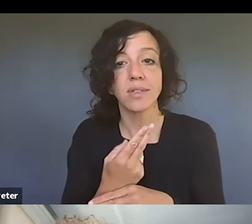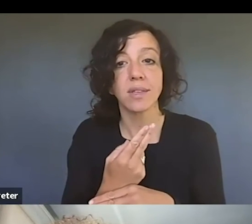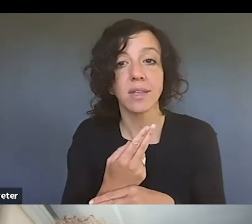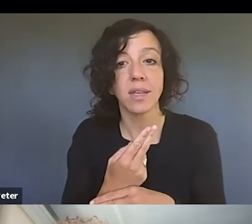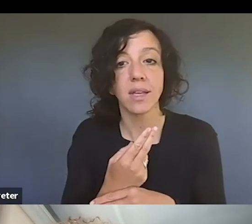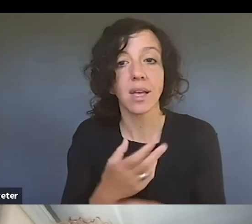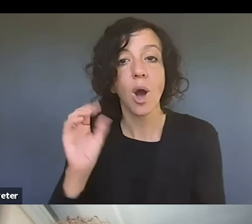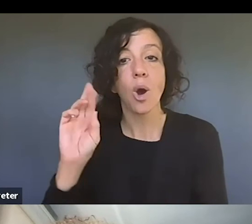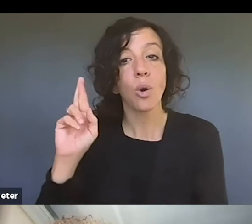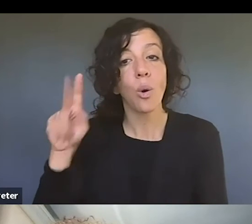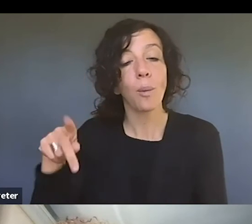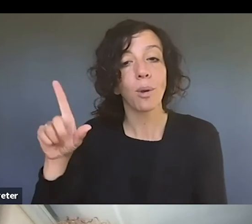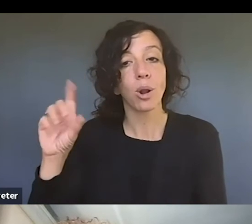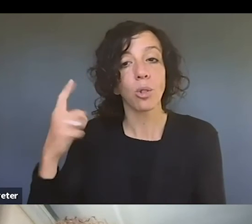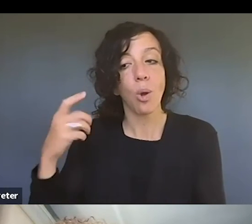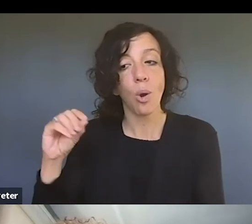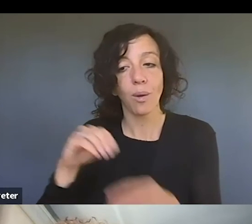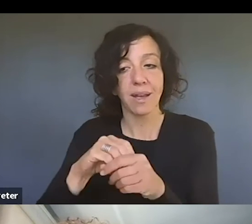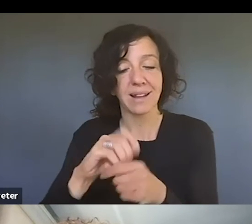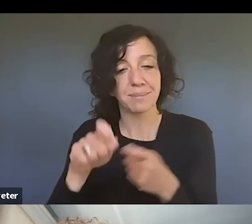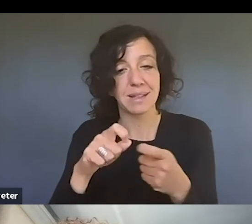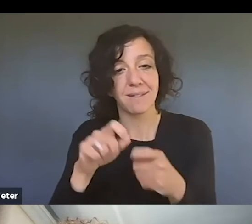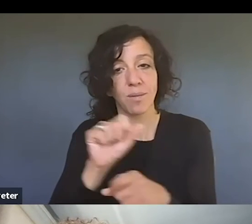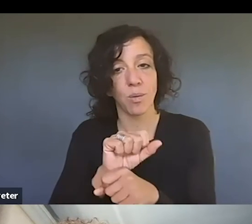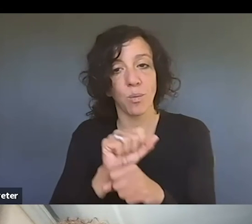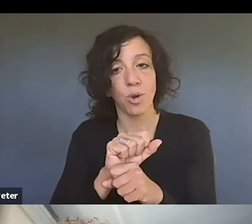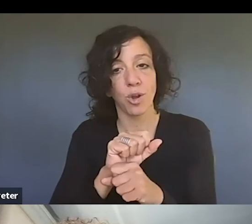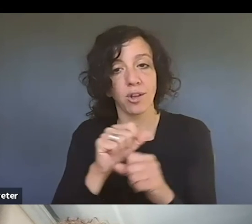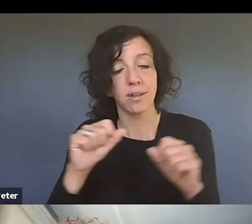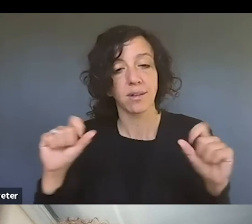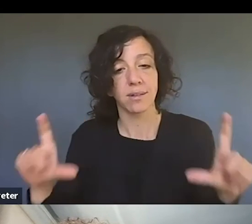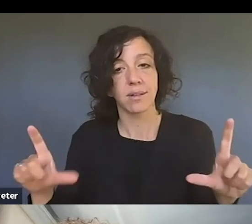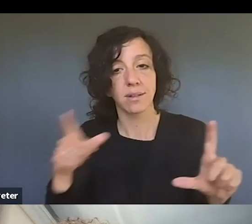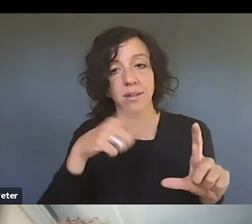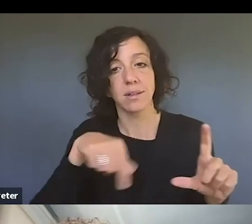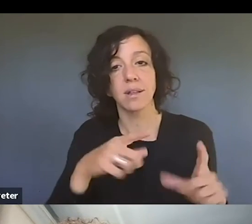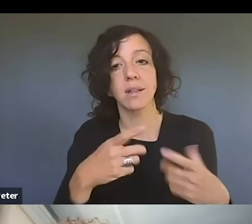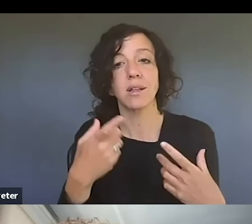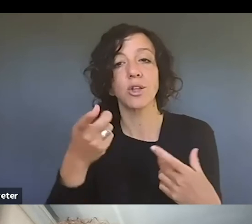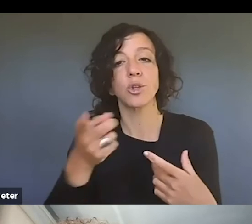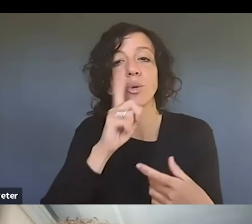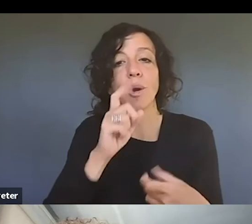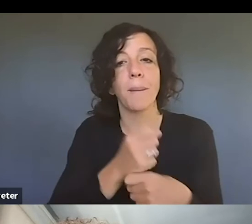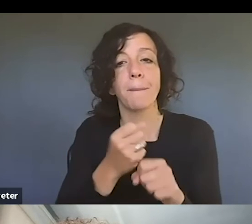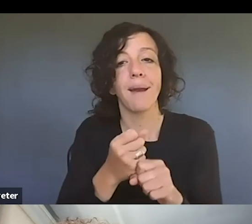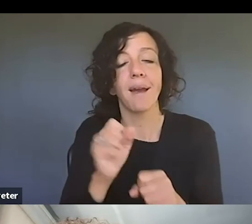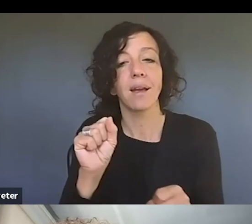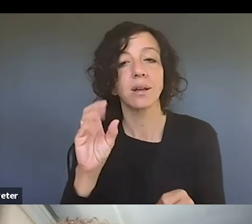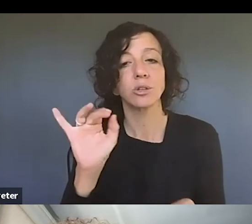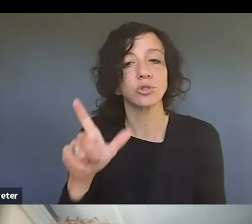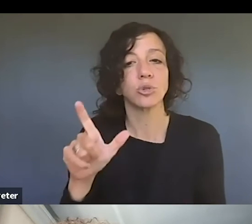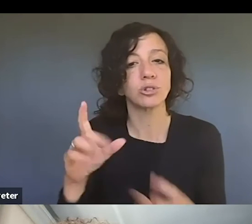a corporate logo in a work of art, um, you know, you're making a social commentary,